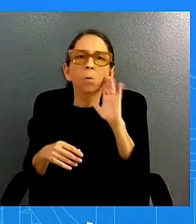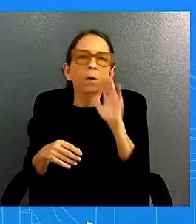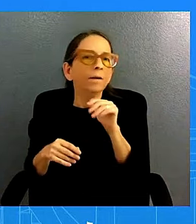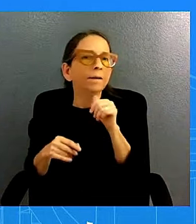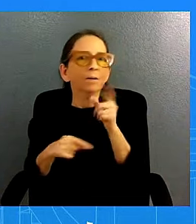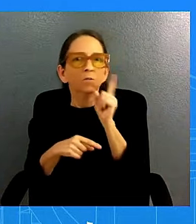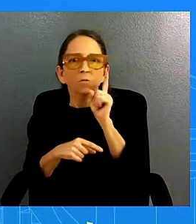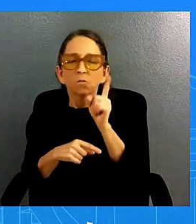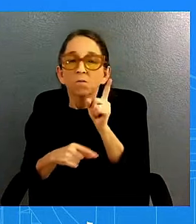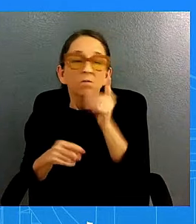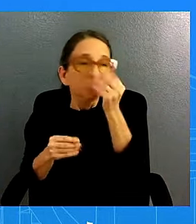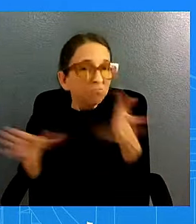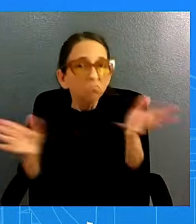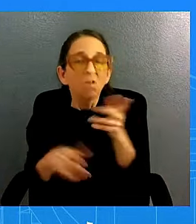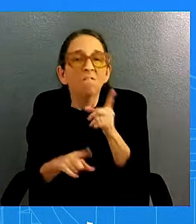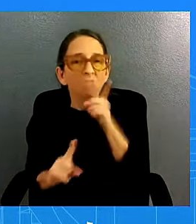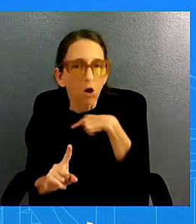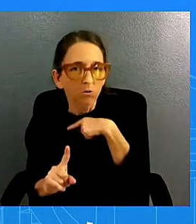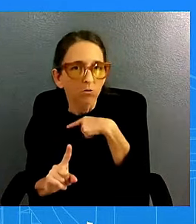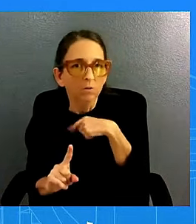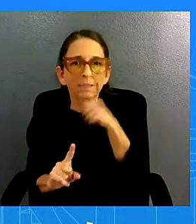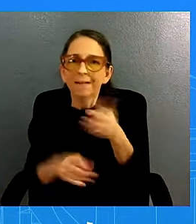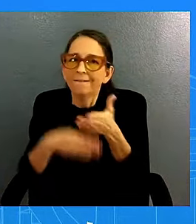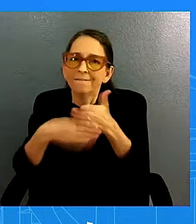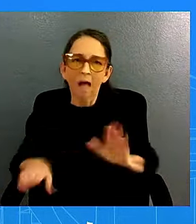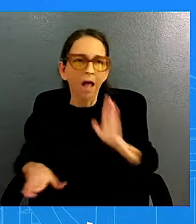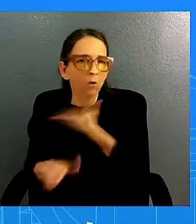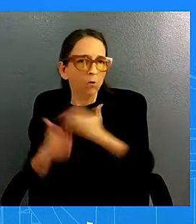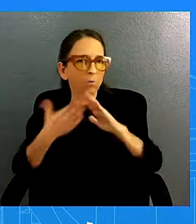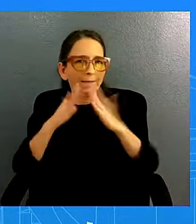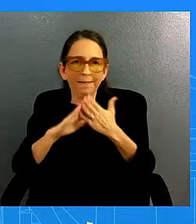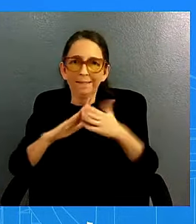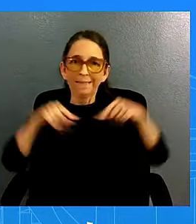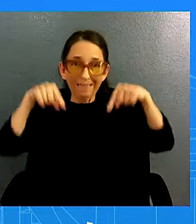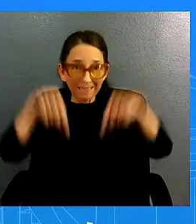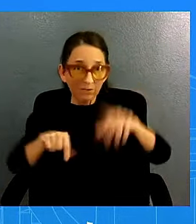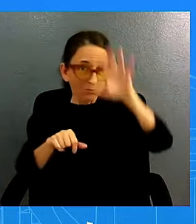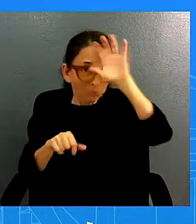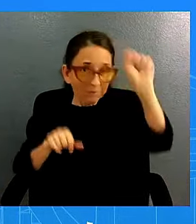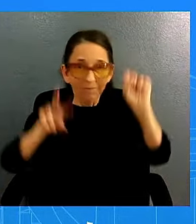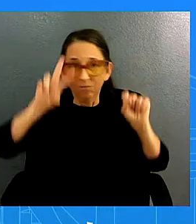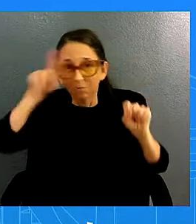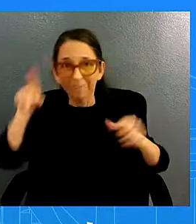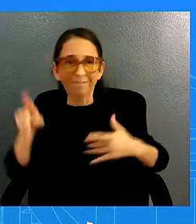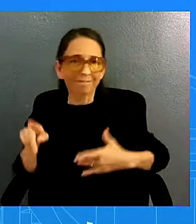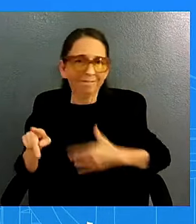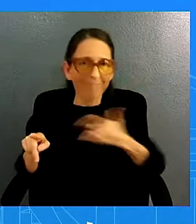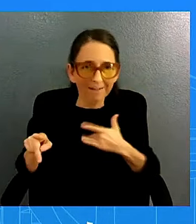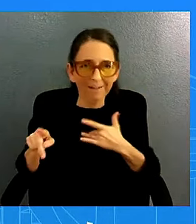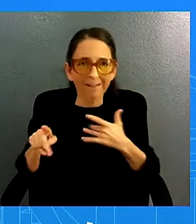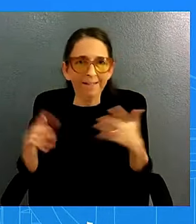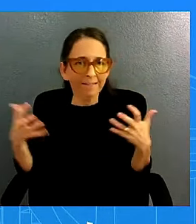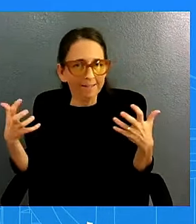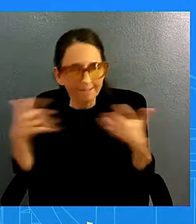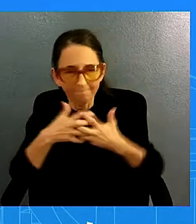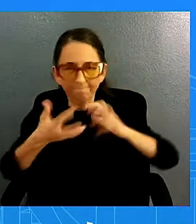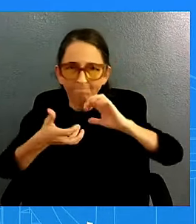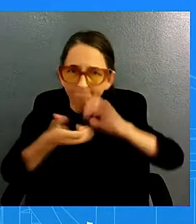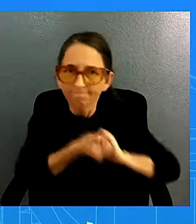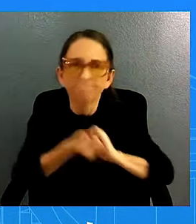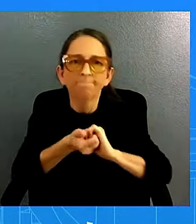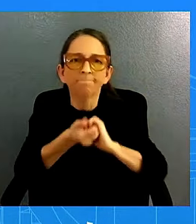apart this is the president and vice president believes in bringing our communities together and that's what we're going to continue to see we have to bring down the temperature